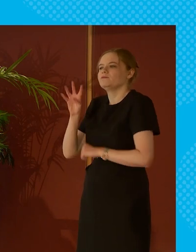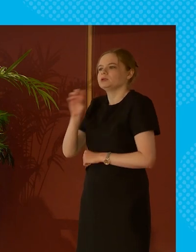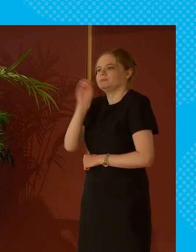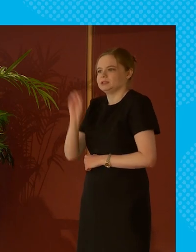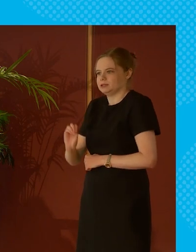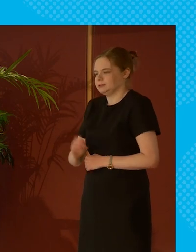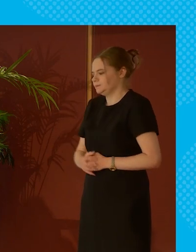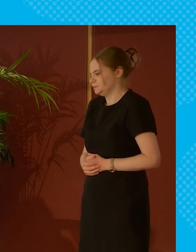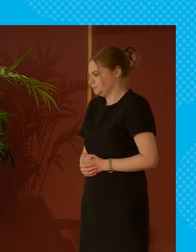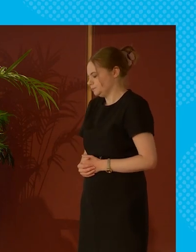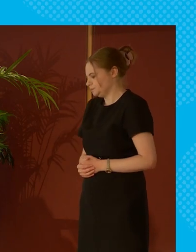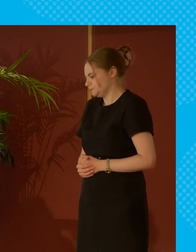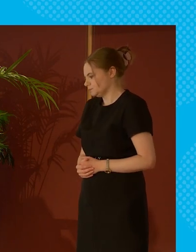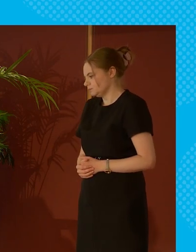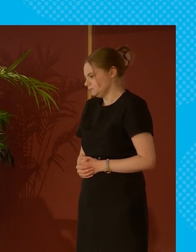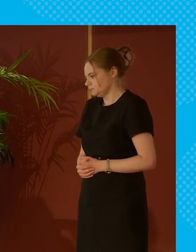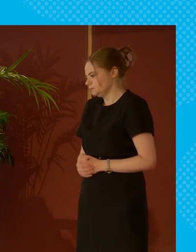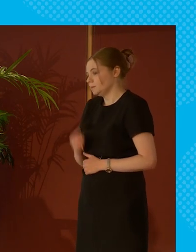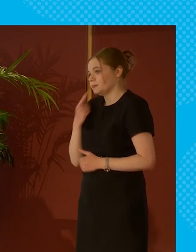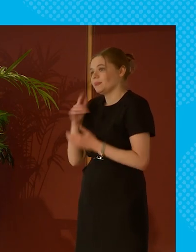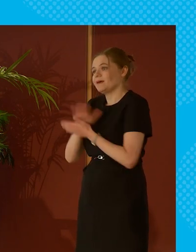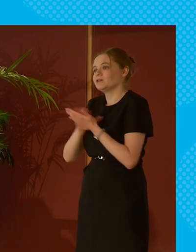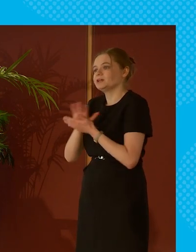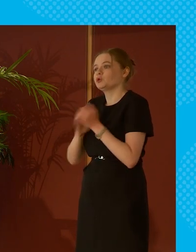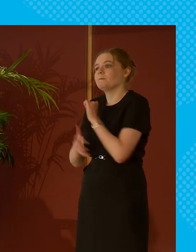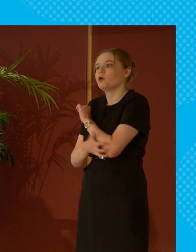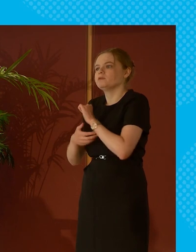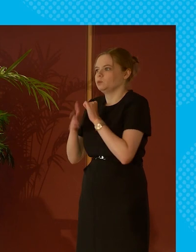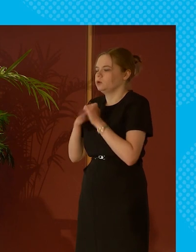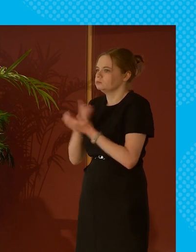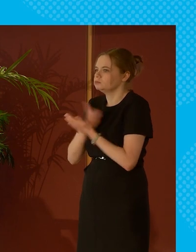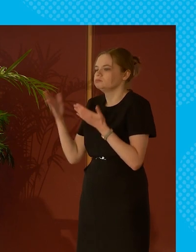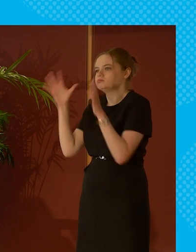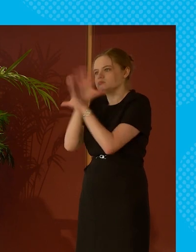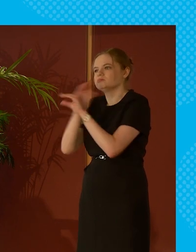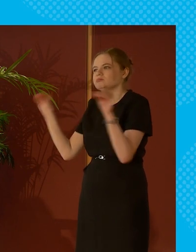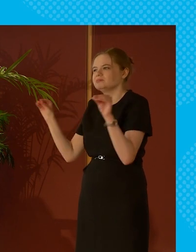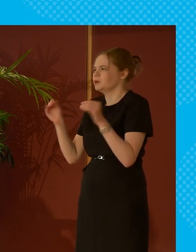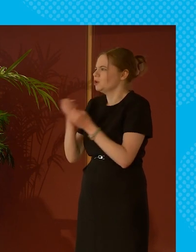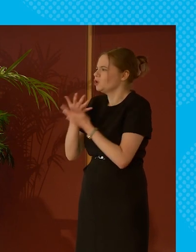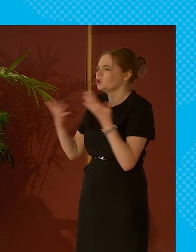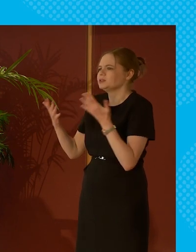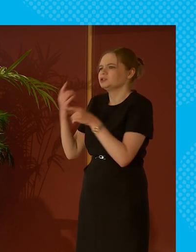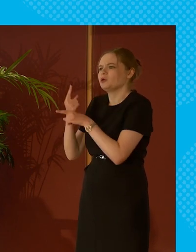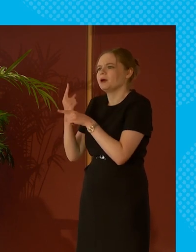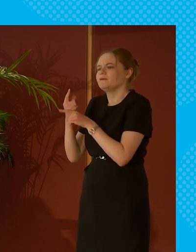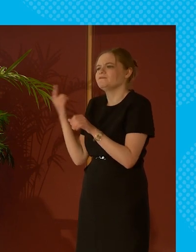hovering around 14%. When talking about the definition of poverty what what I'd like to make clear is that we hear a lot at the moment about